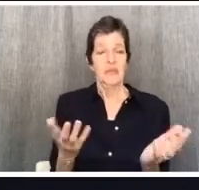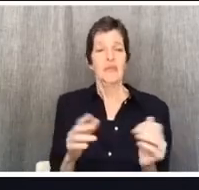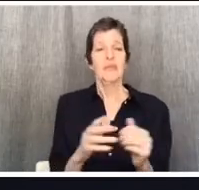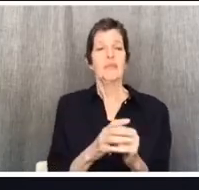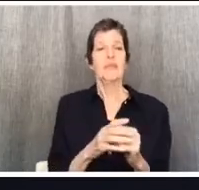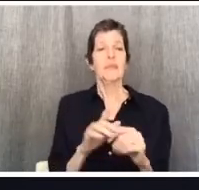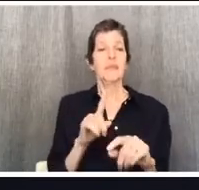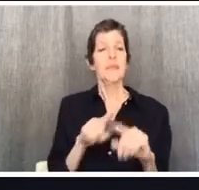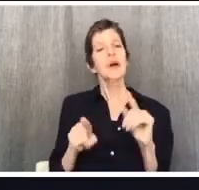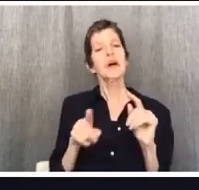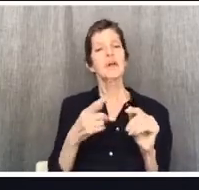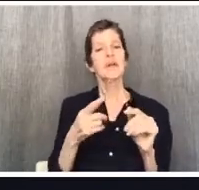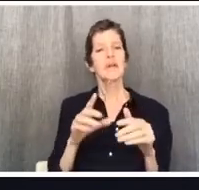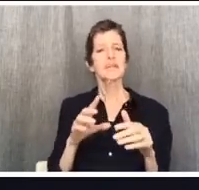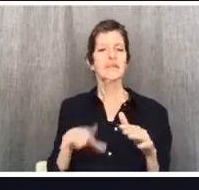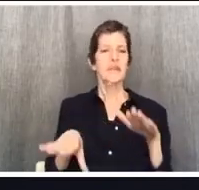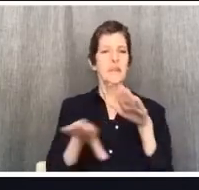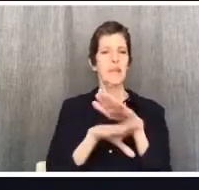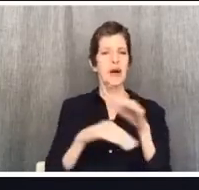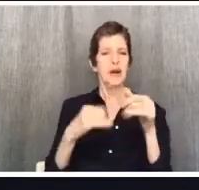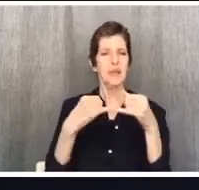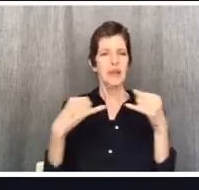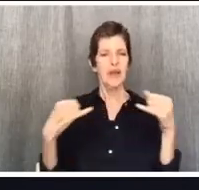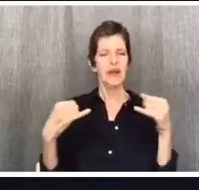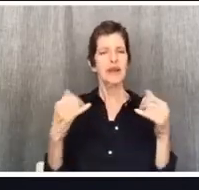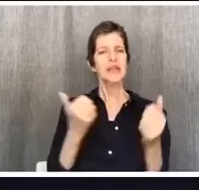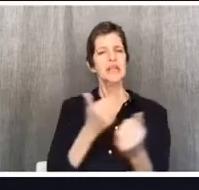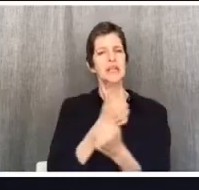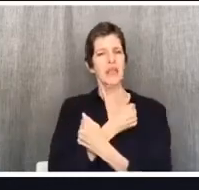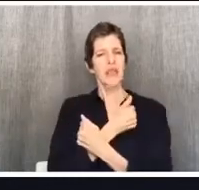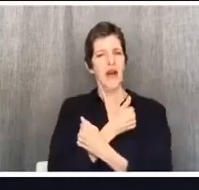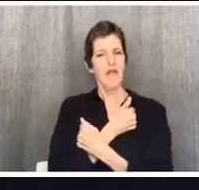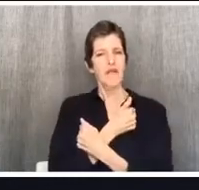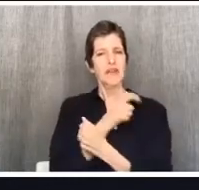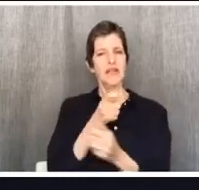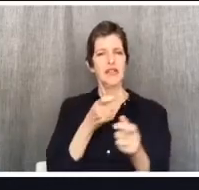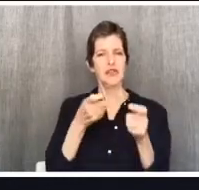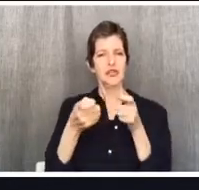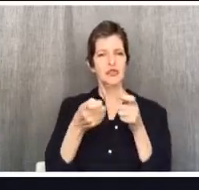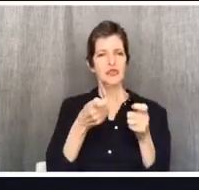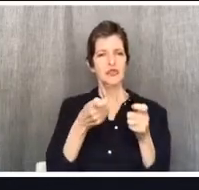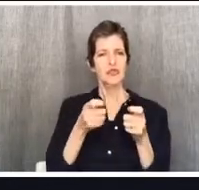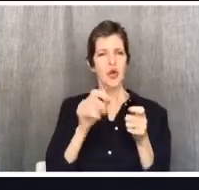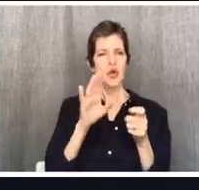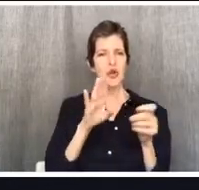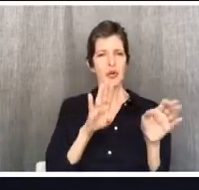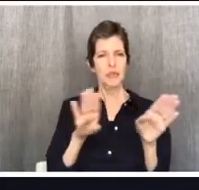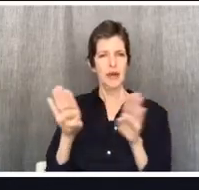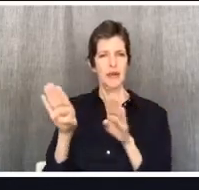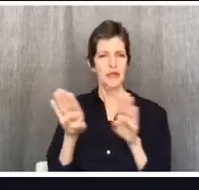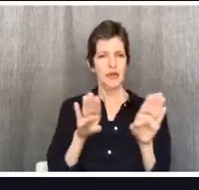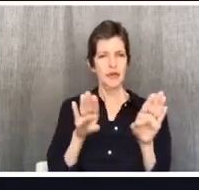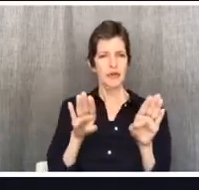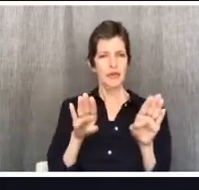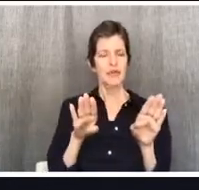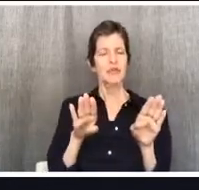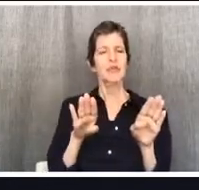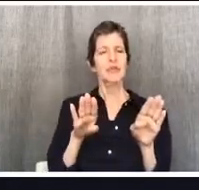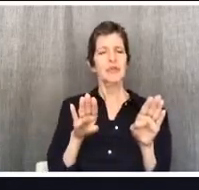is constrained by Christian love, that Paul's concern here is how your actions, if you're the one at that dinner,